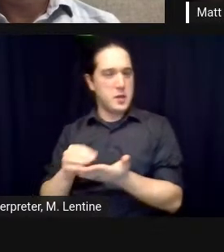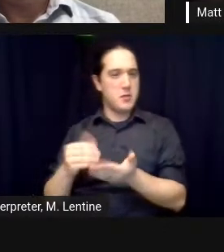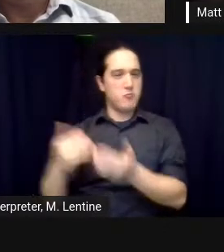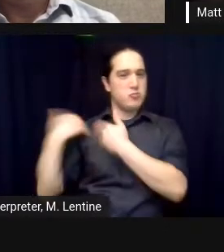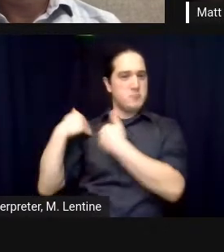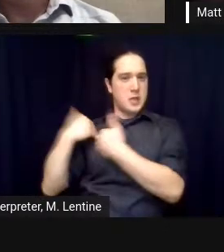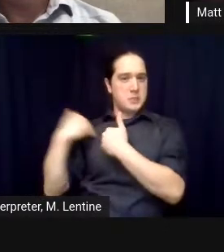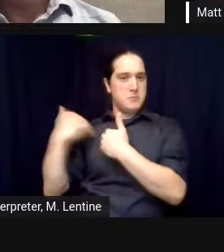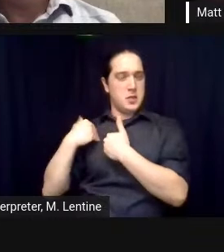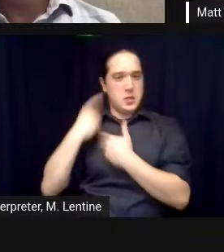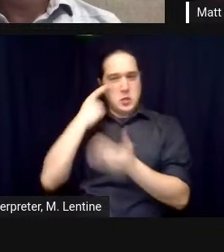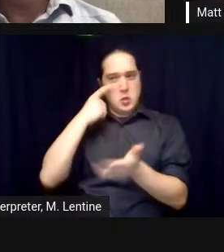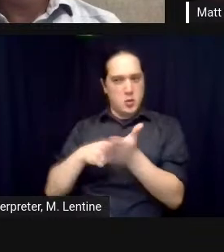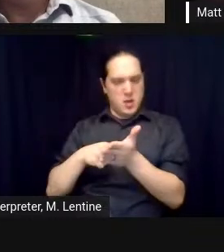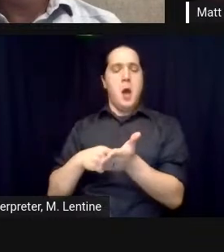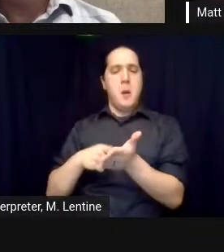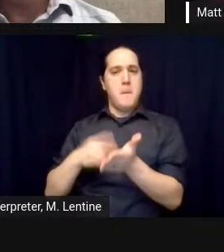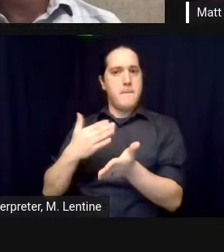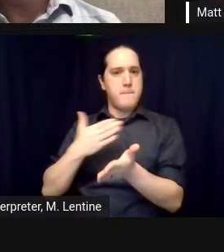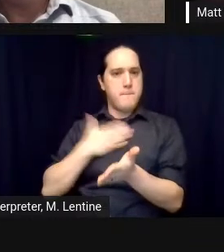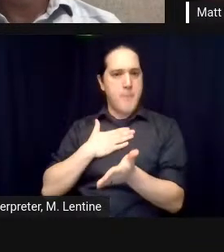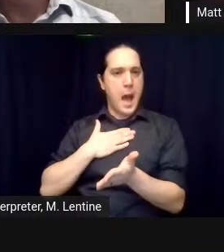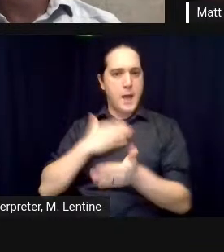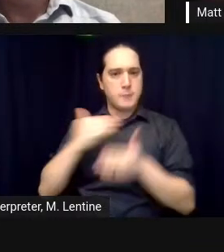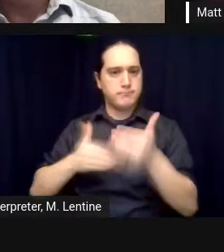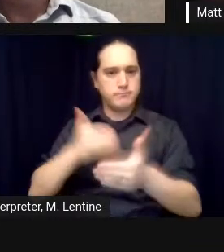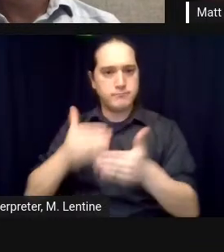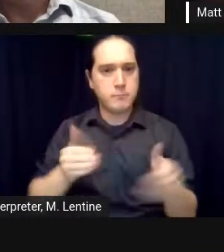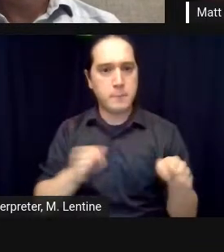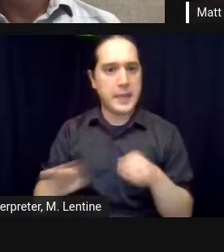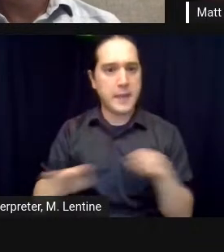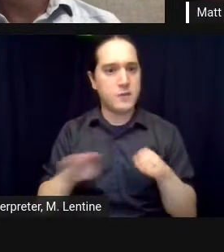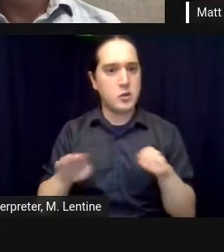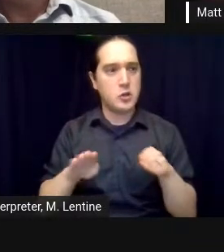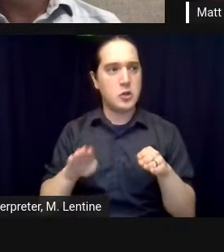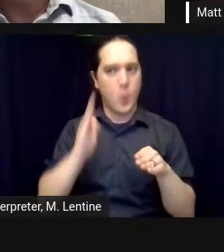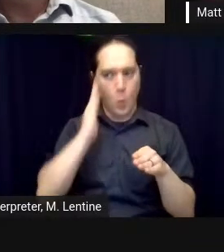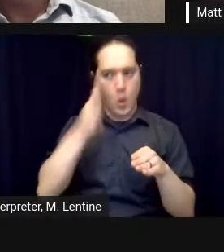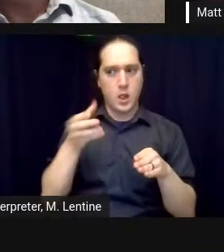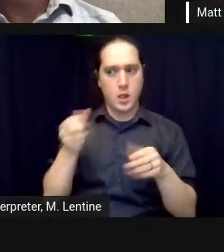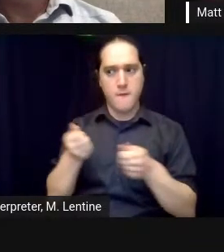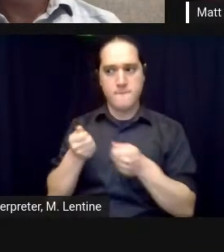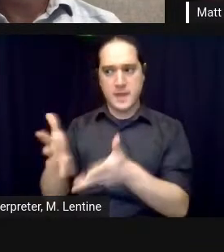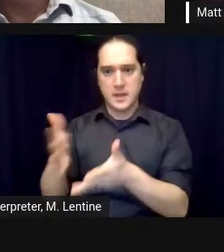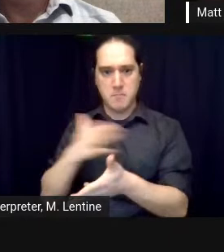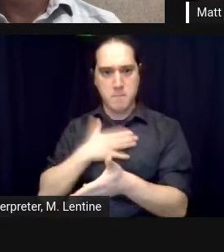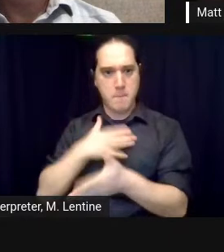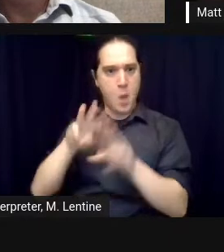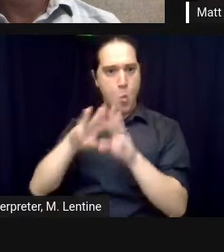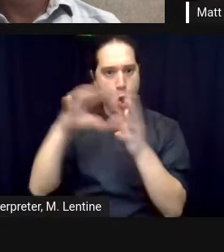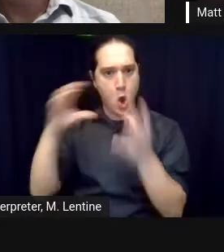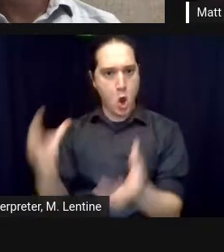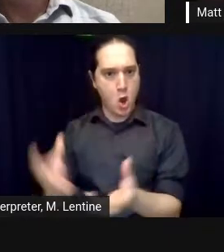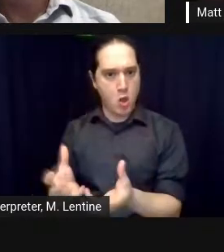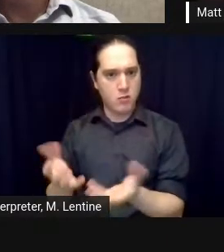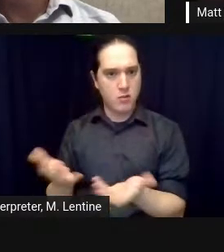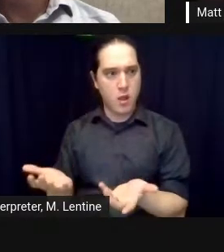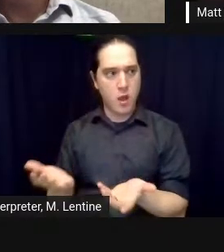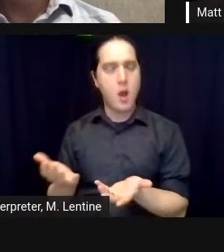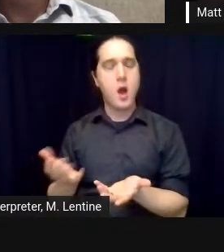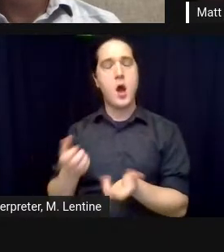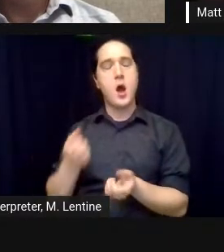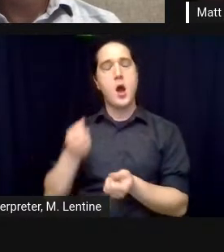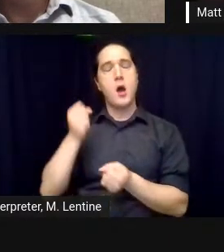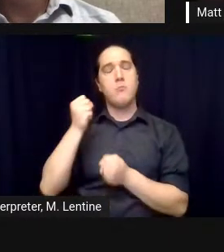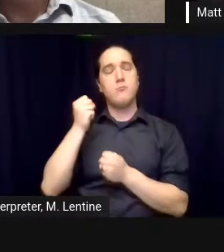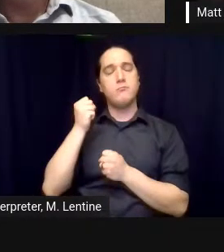saw what was in their air and water and what was in their food they would demand changes and they would